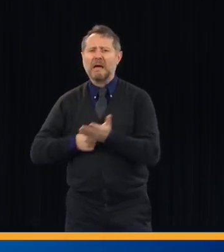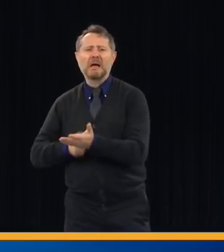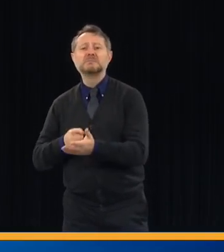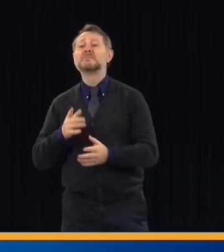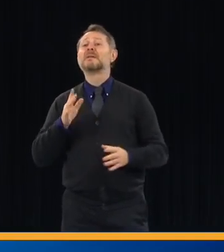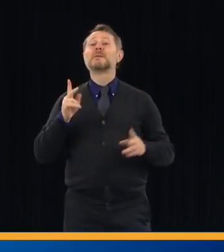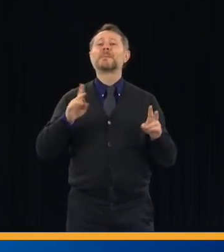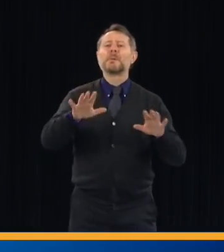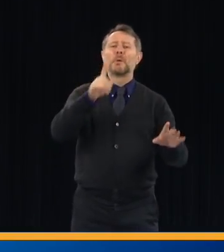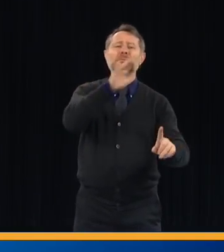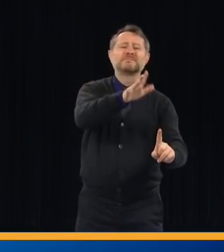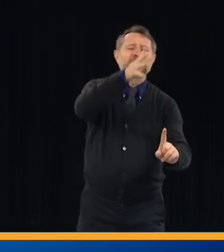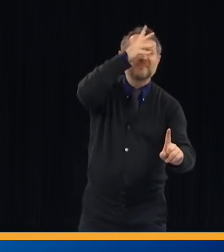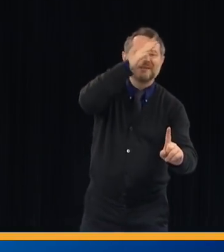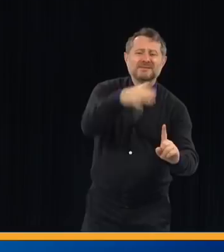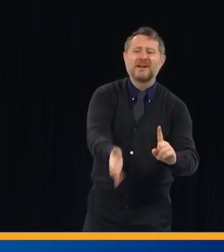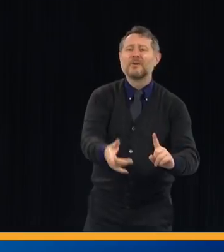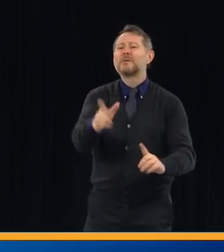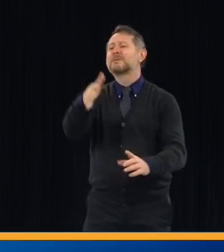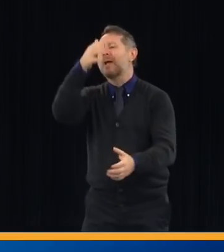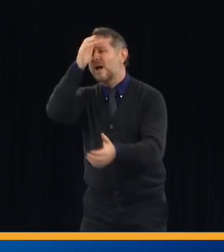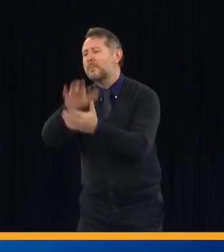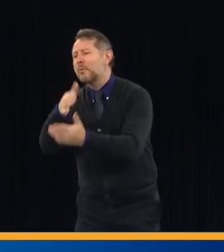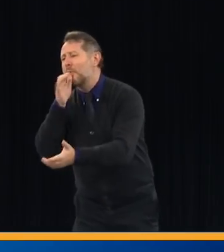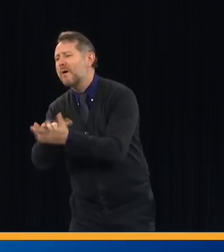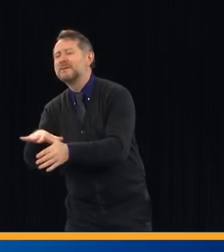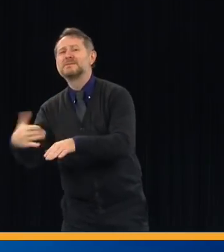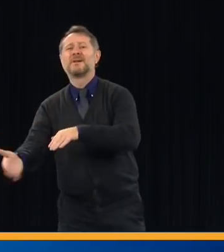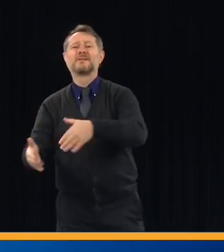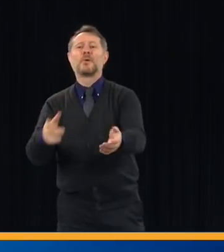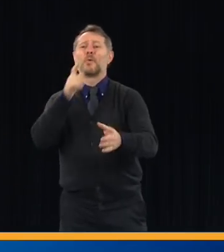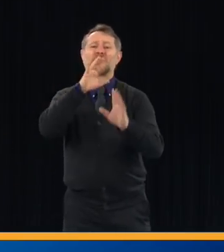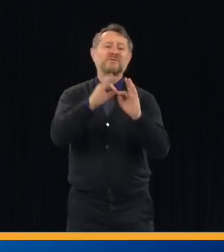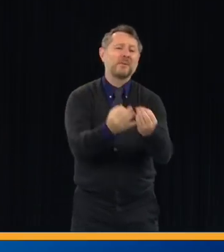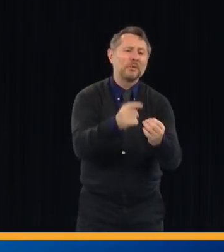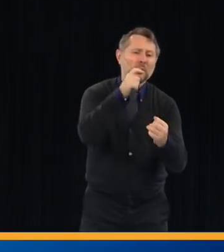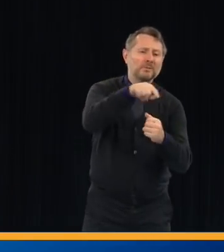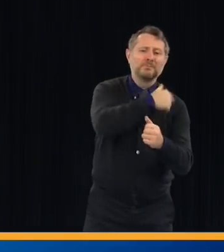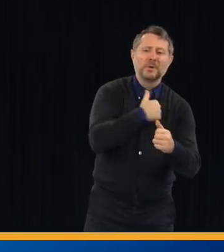spouse, their brother, their sister out of the blue.